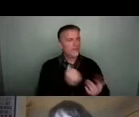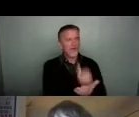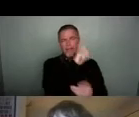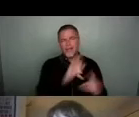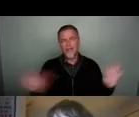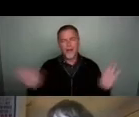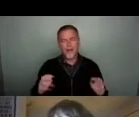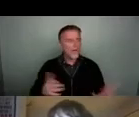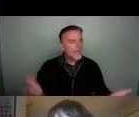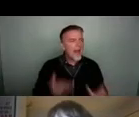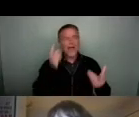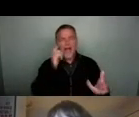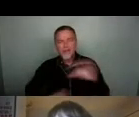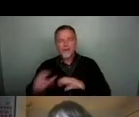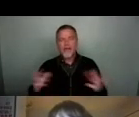experimenting together.